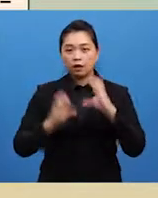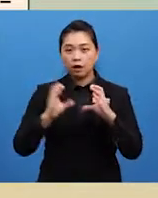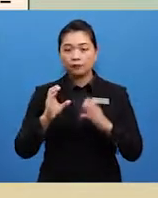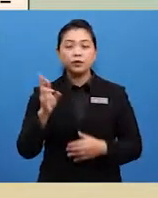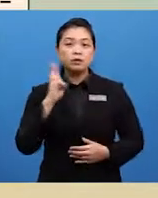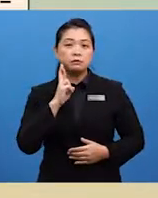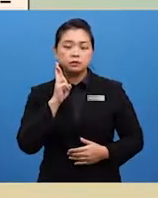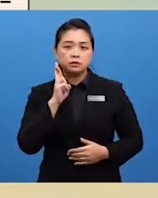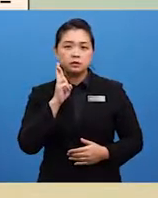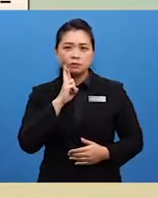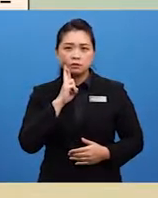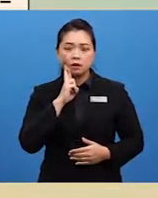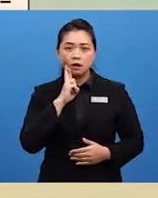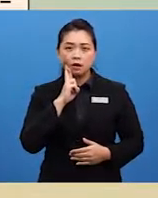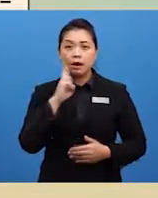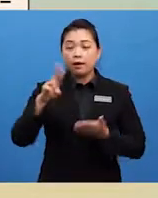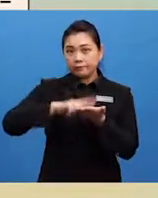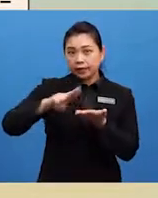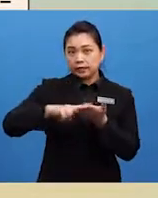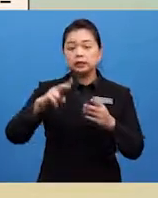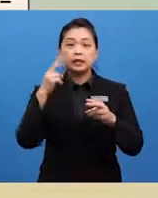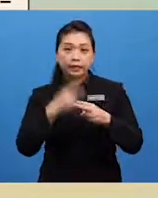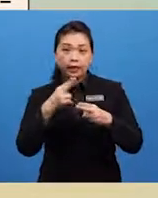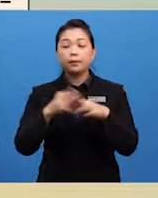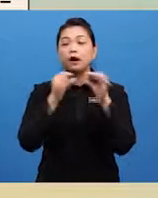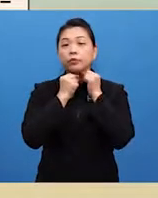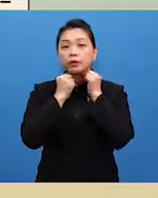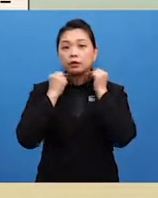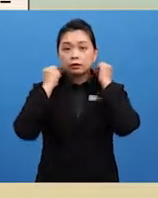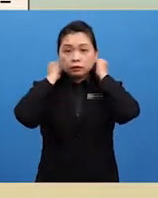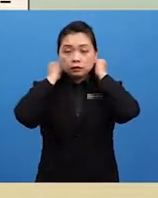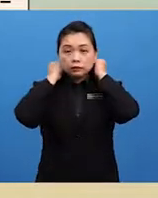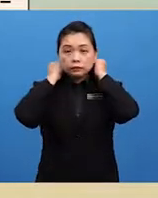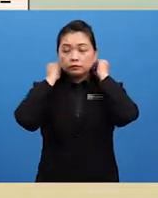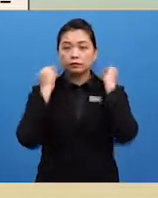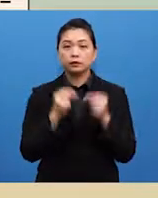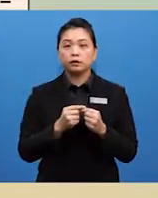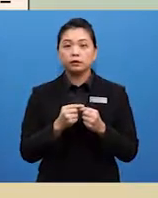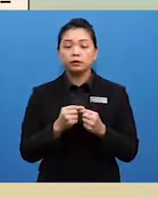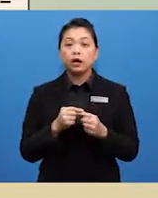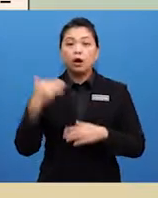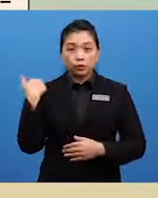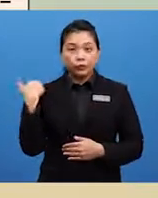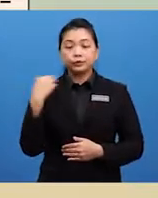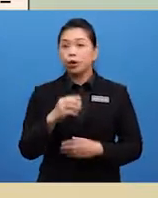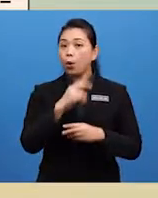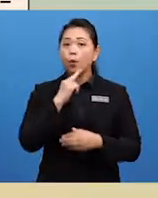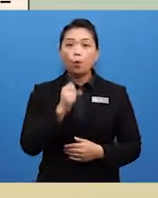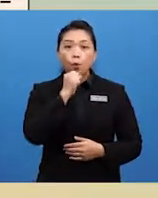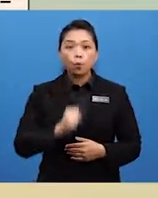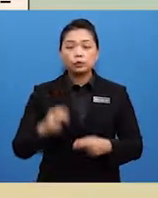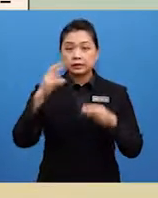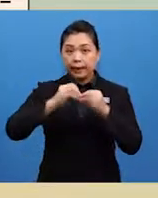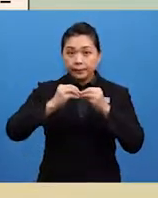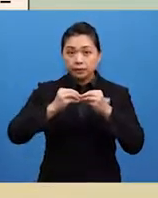Rita read the name on the pink collar. Rita's old phone number was on it. Yes, it